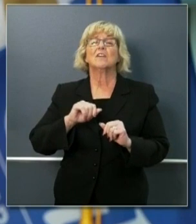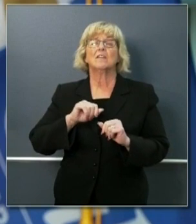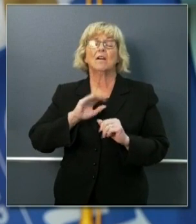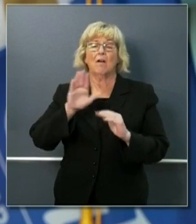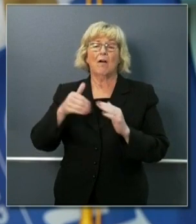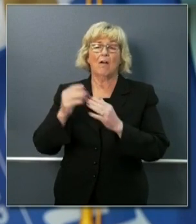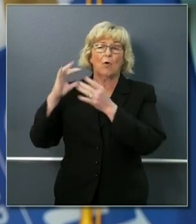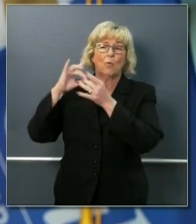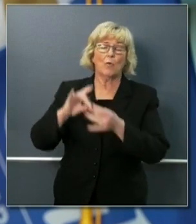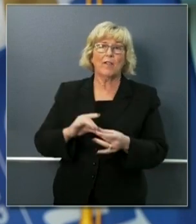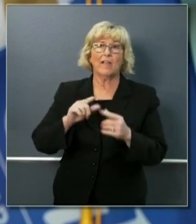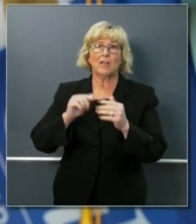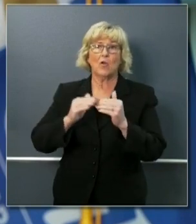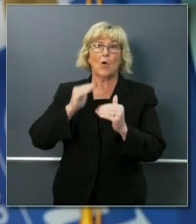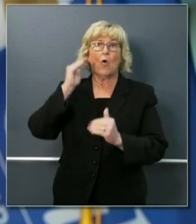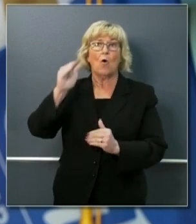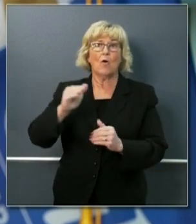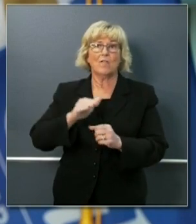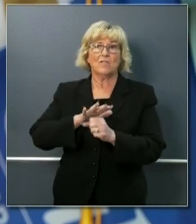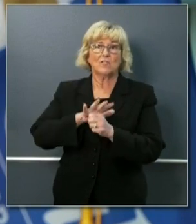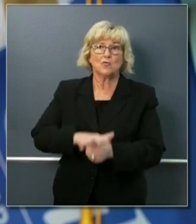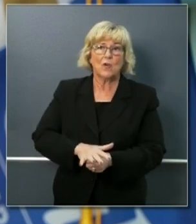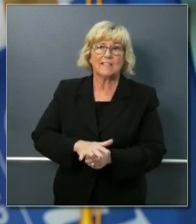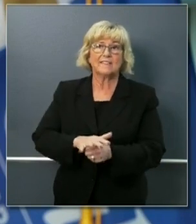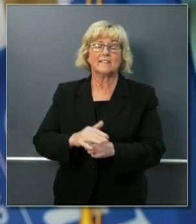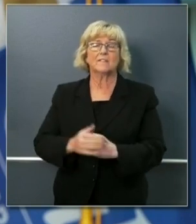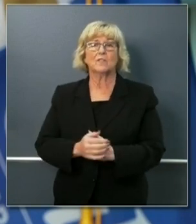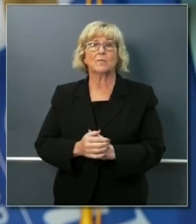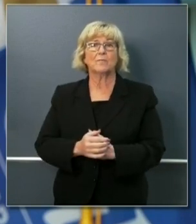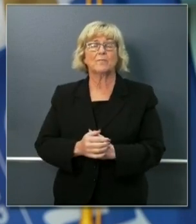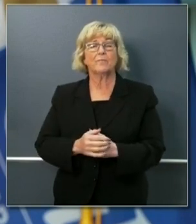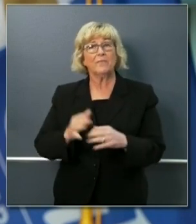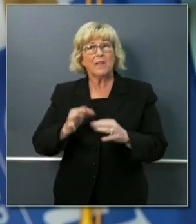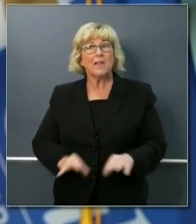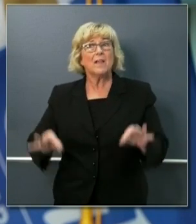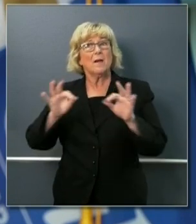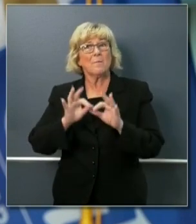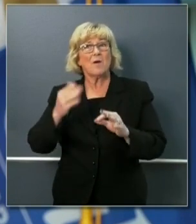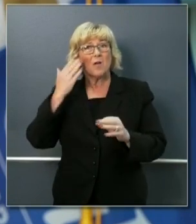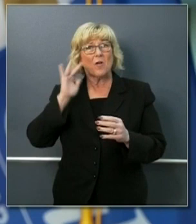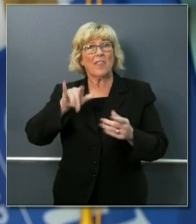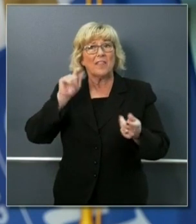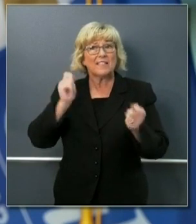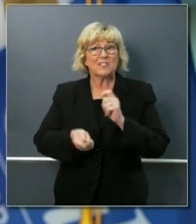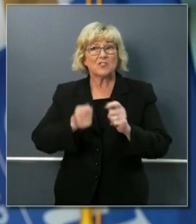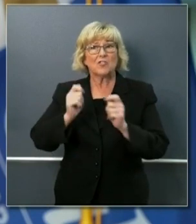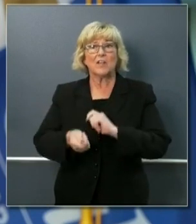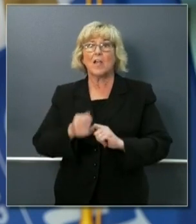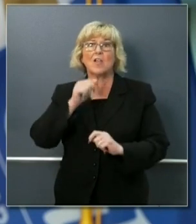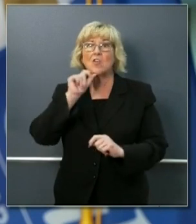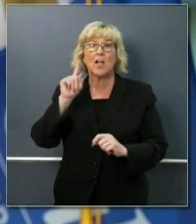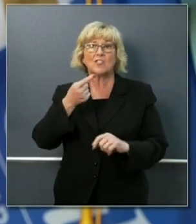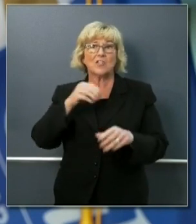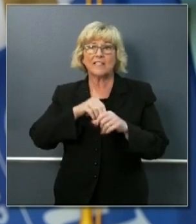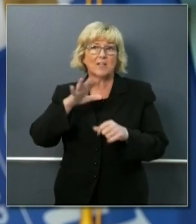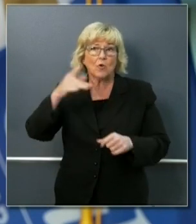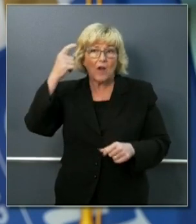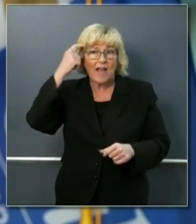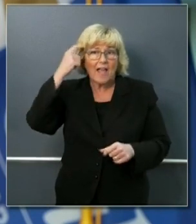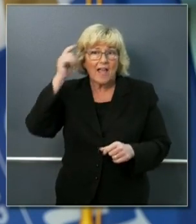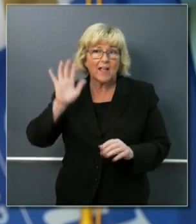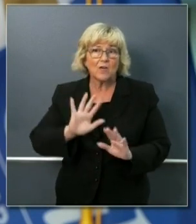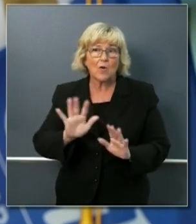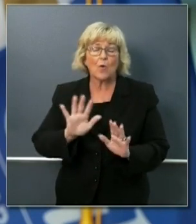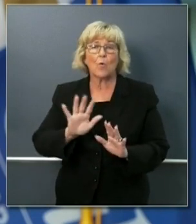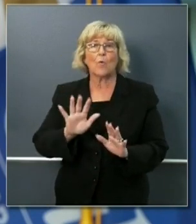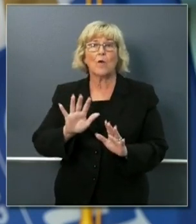associated with an overactive stress response. It's important to know that these changes aren't just in your head. And